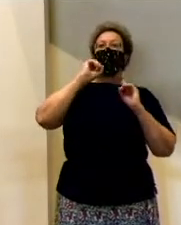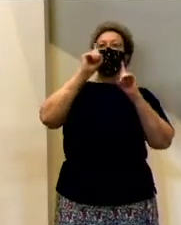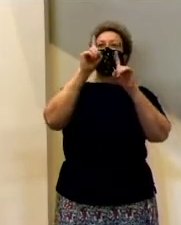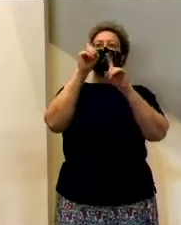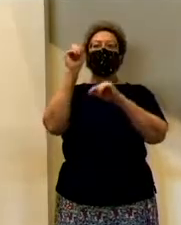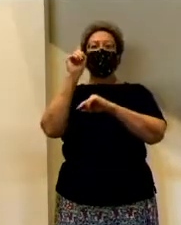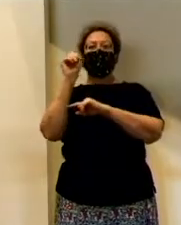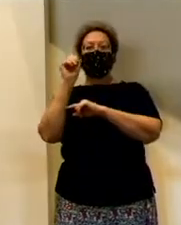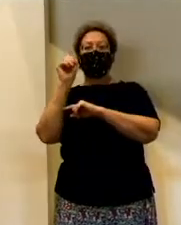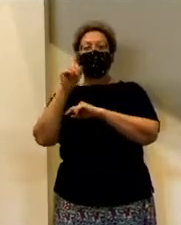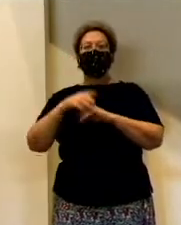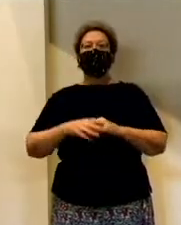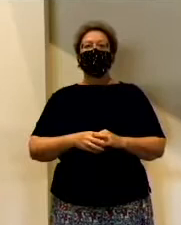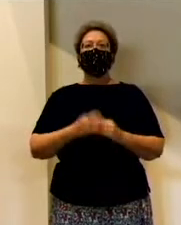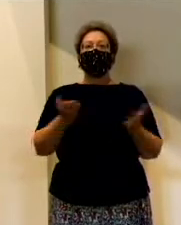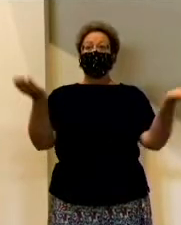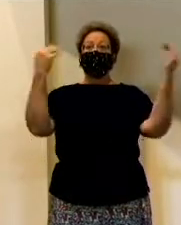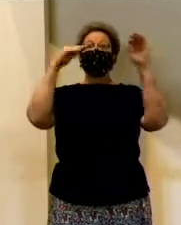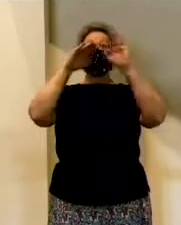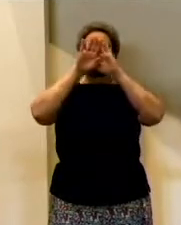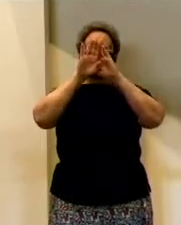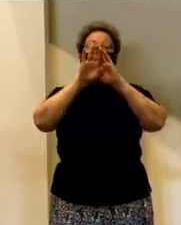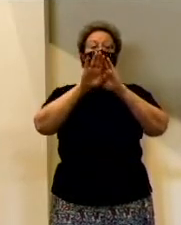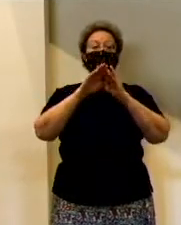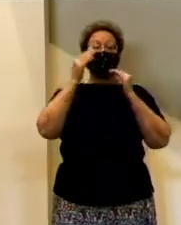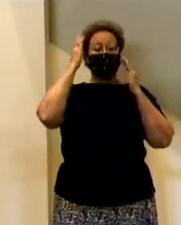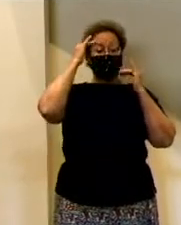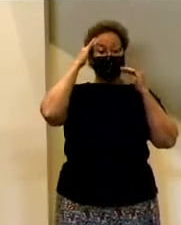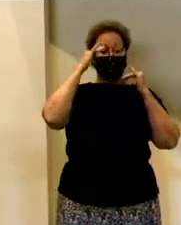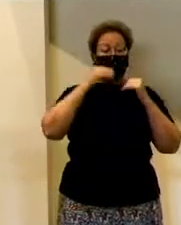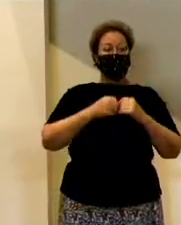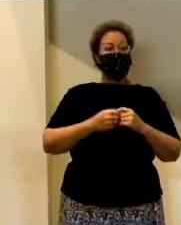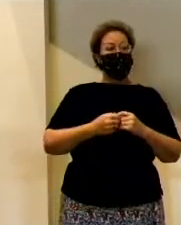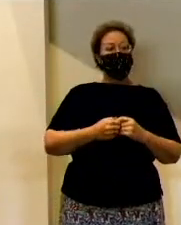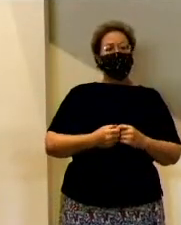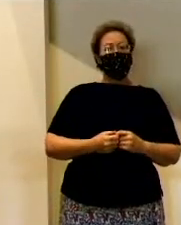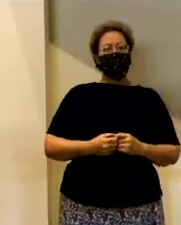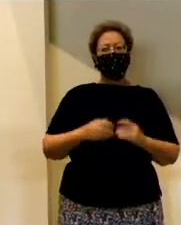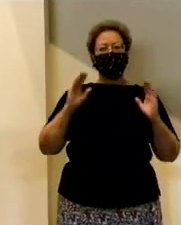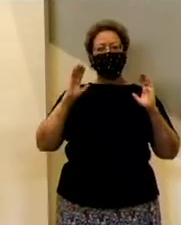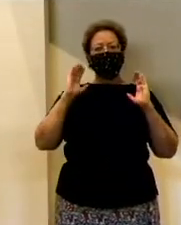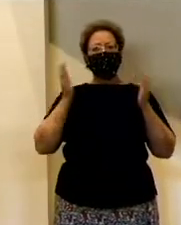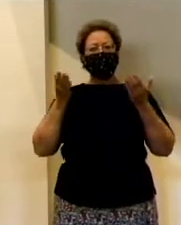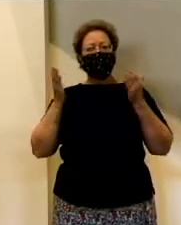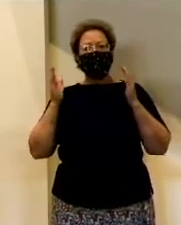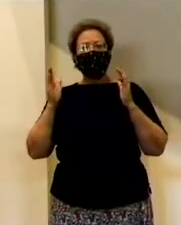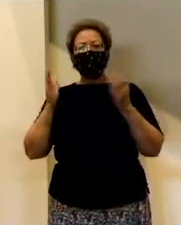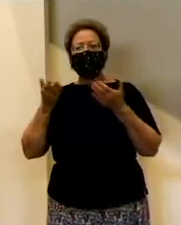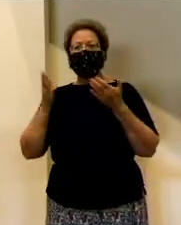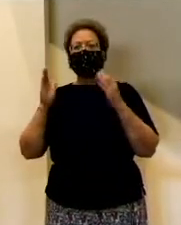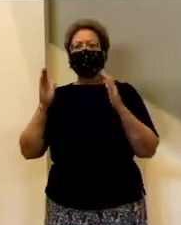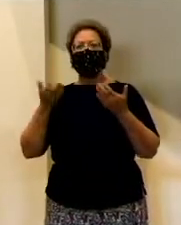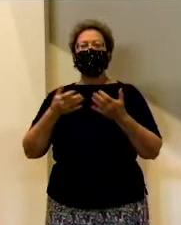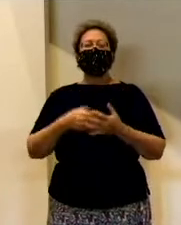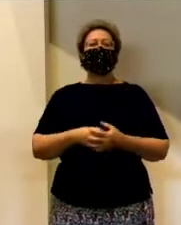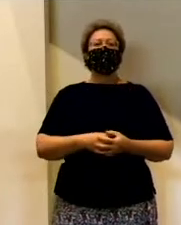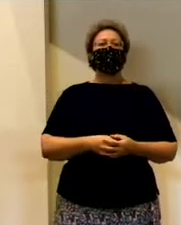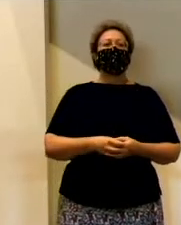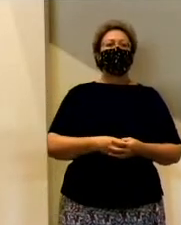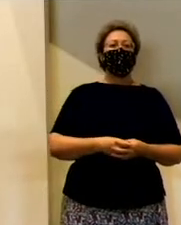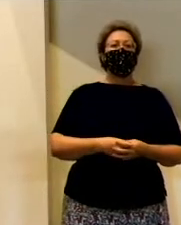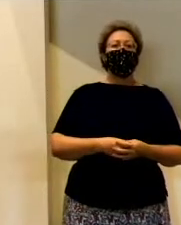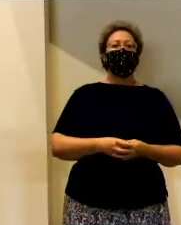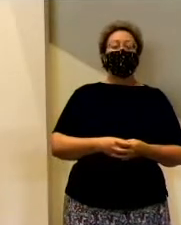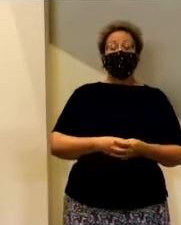My hope and prayer is that through this sermon series in this month of June, we've come to a point where we have been given